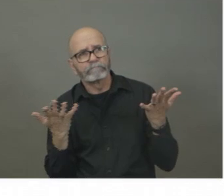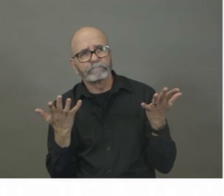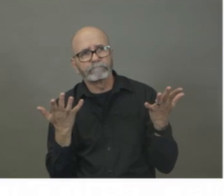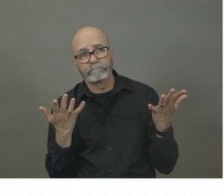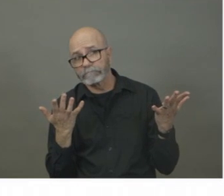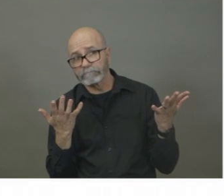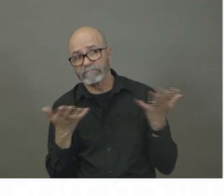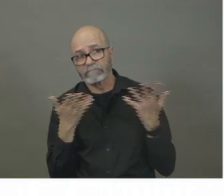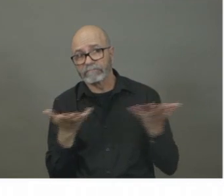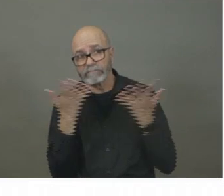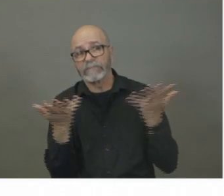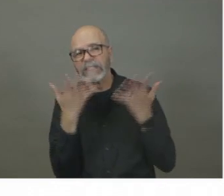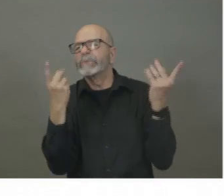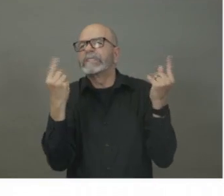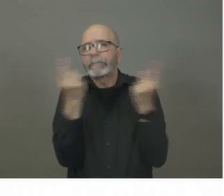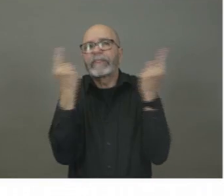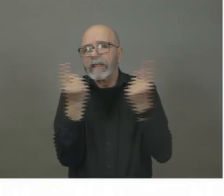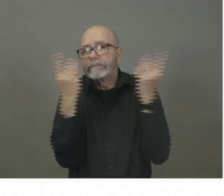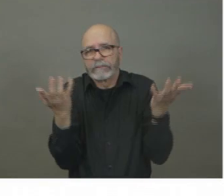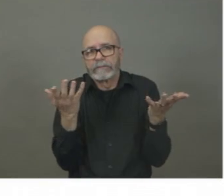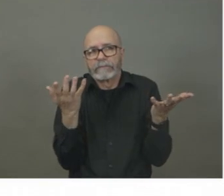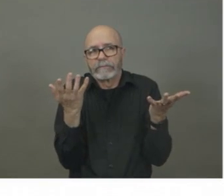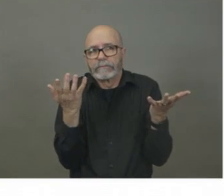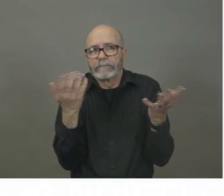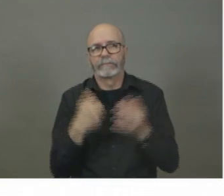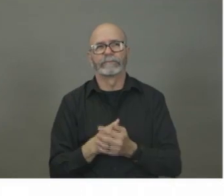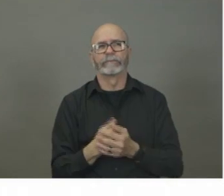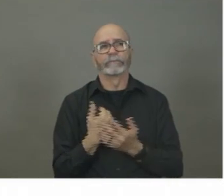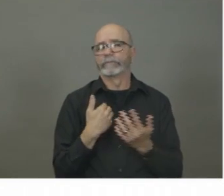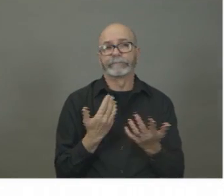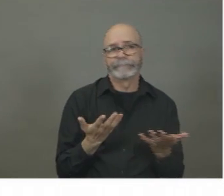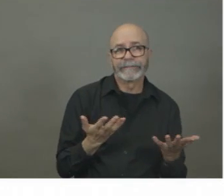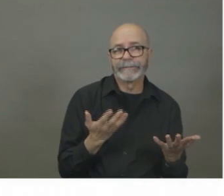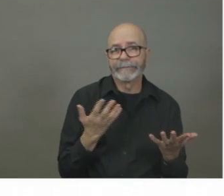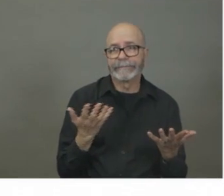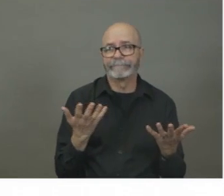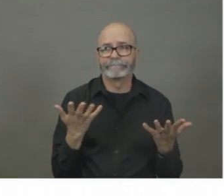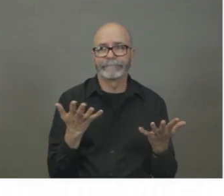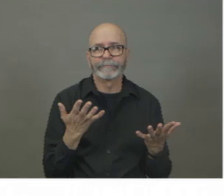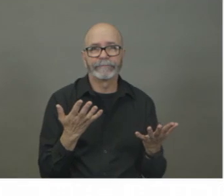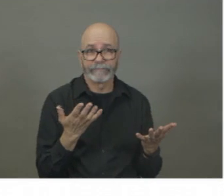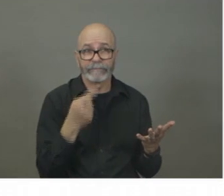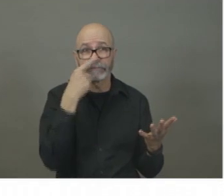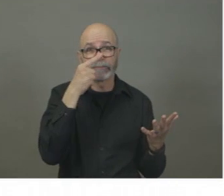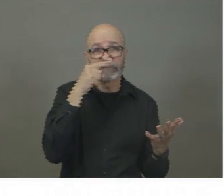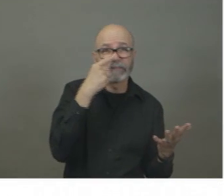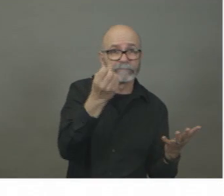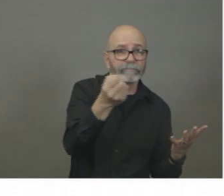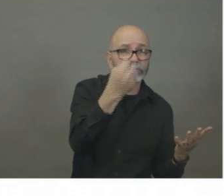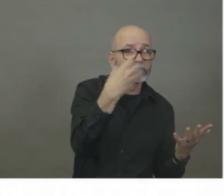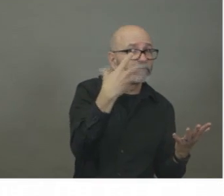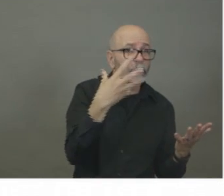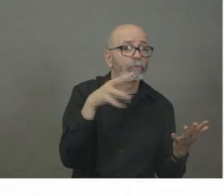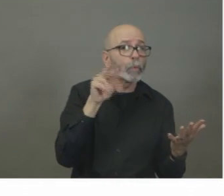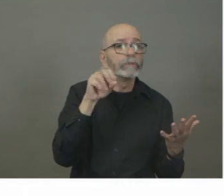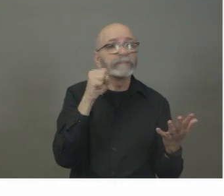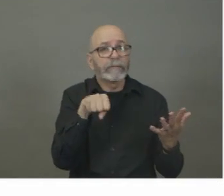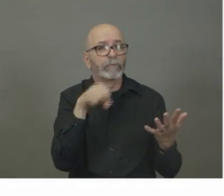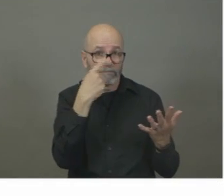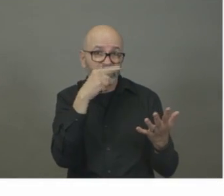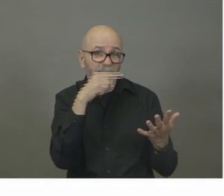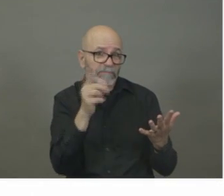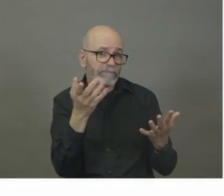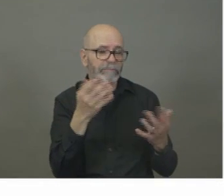others are not. What, what, what is this divergence and can you talk to what might be behind that? So I think it's a couple of things. So knowledge,